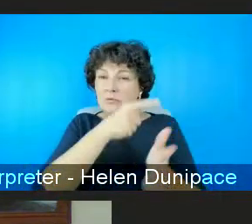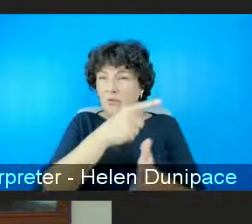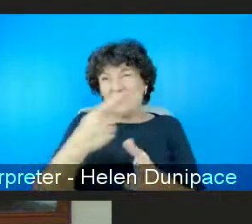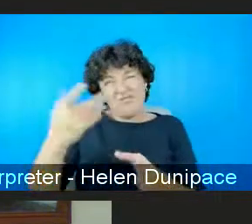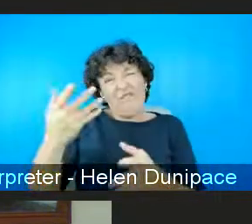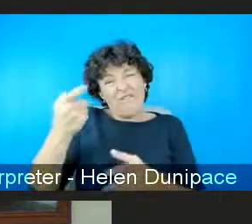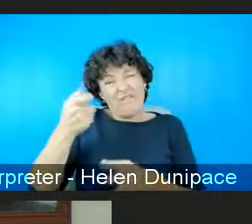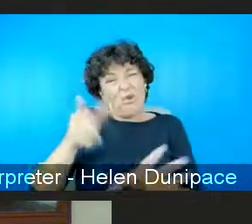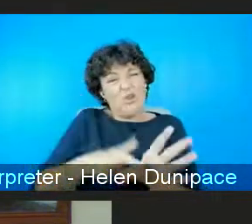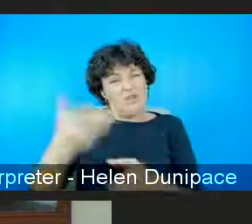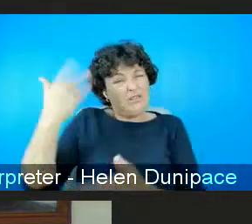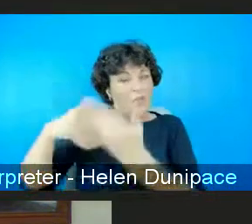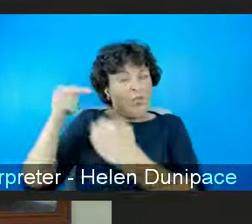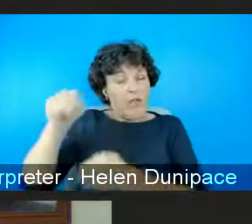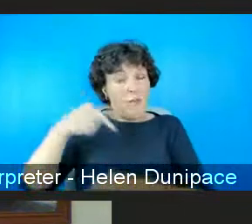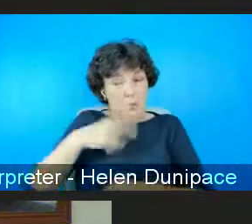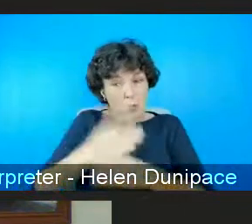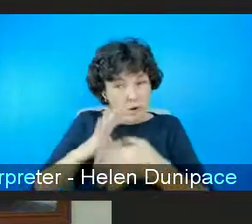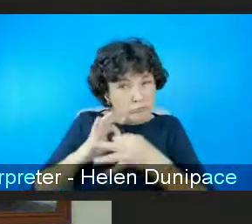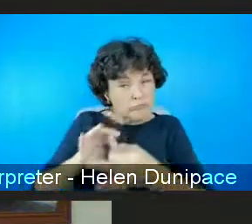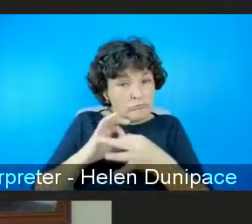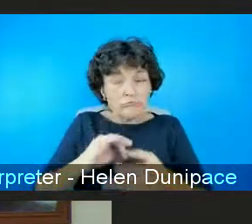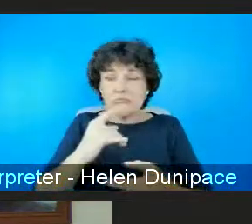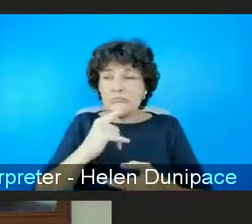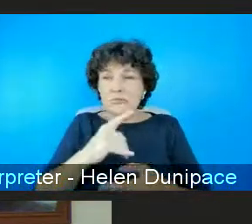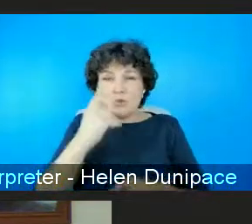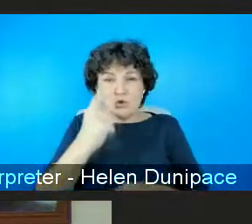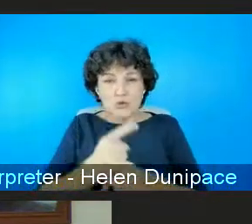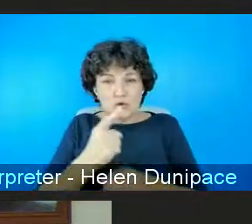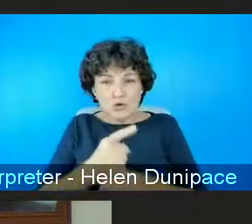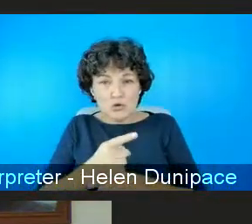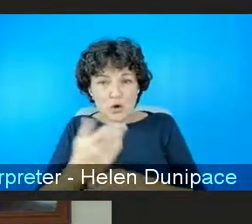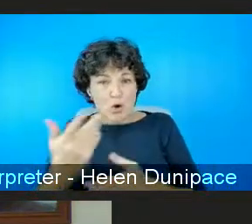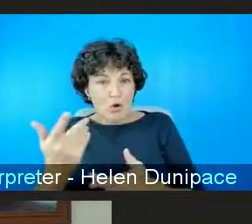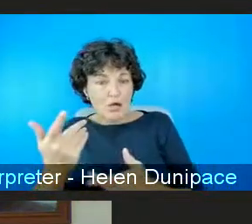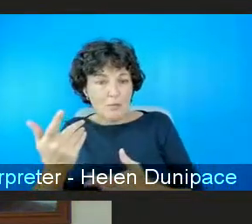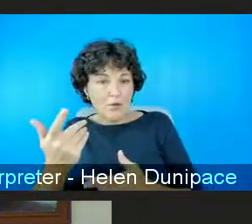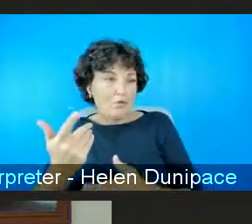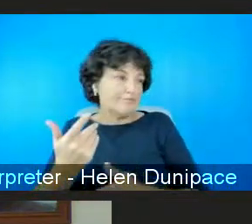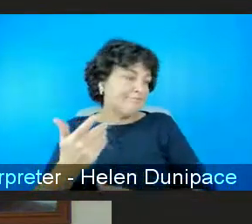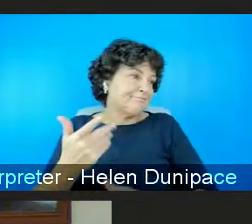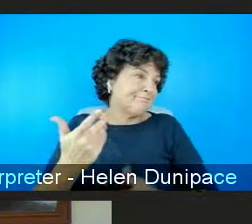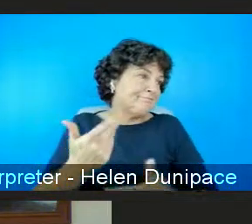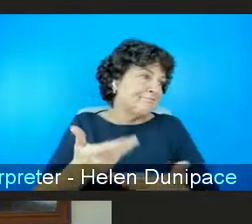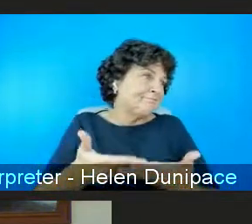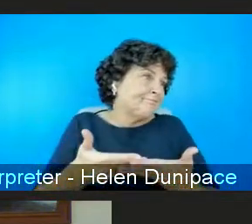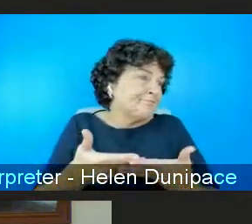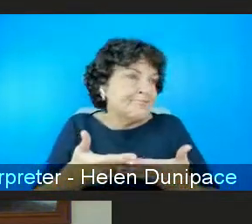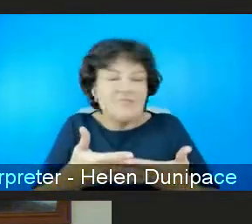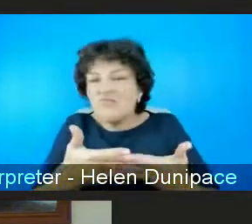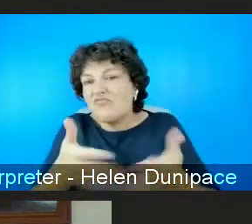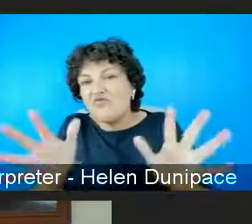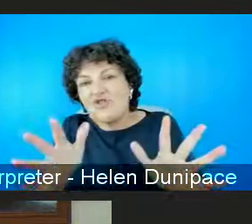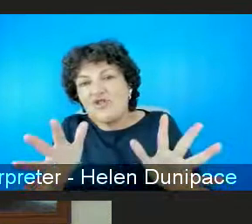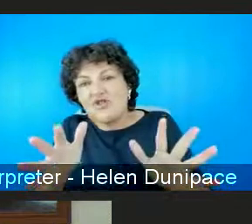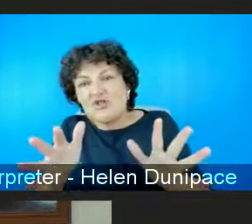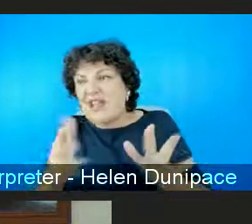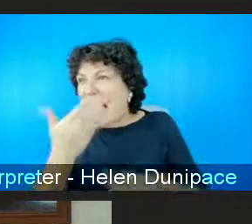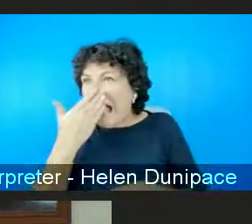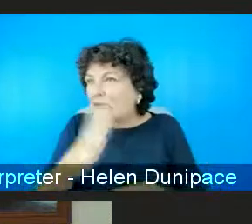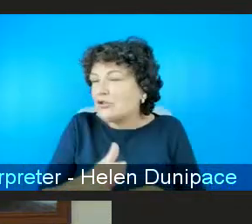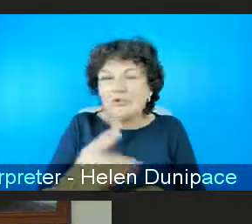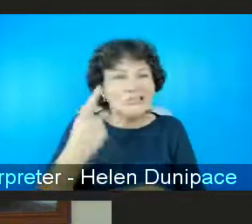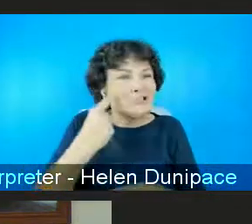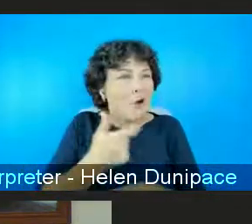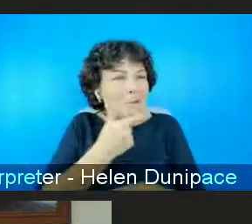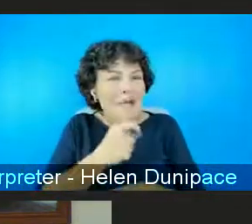you know we were talking about fans against women in general we were talking about um violent attitudes amongst young